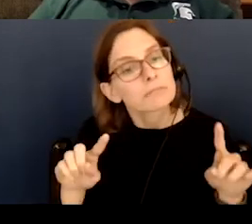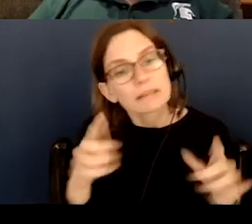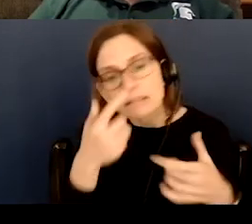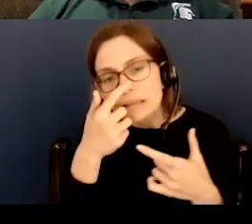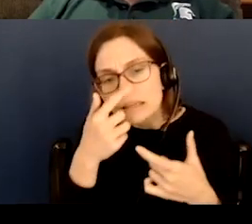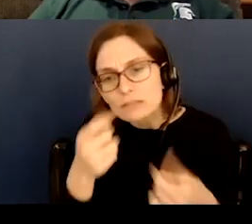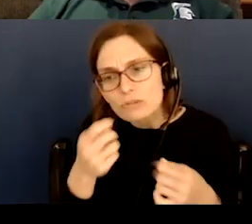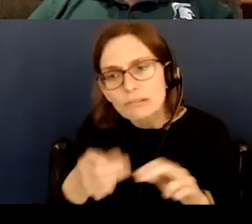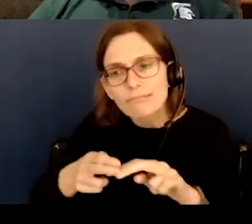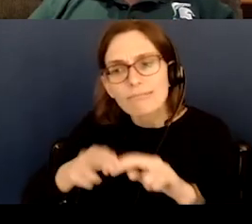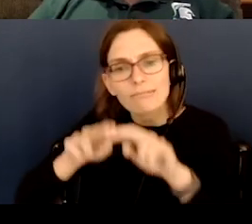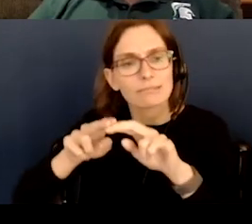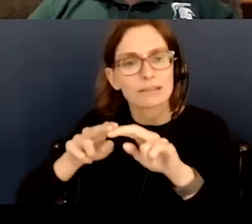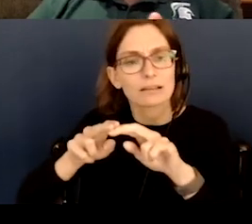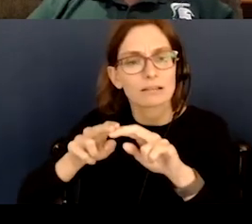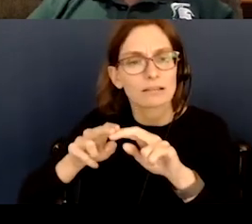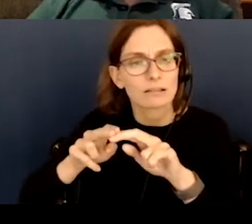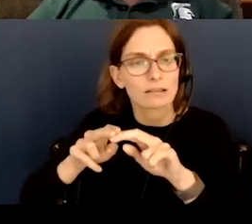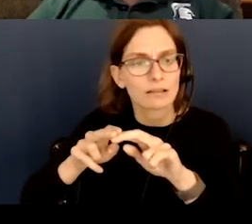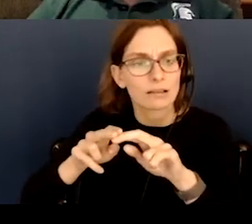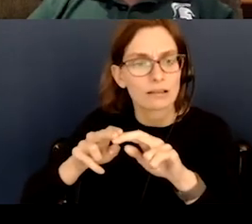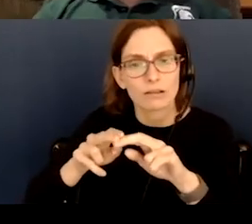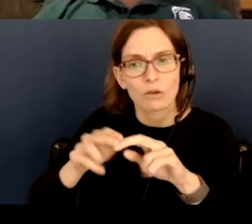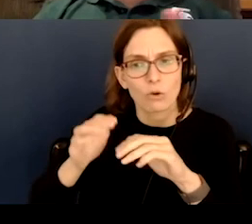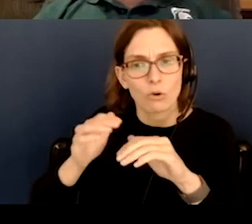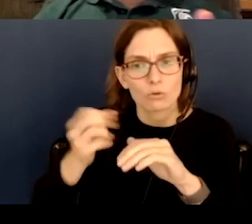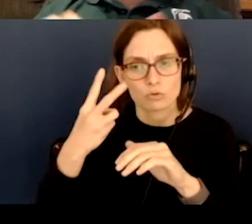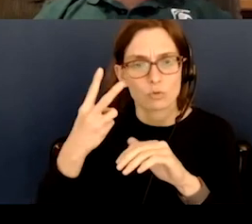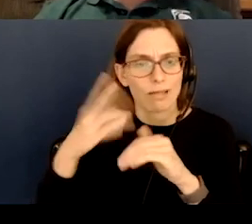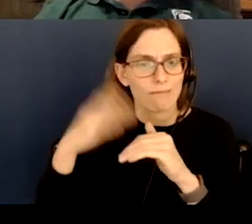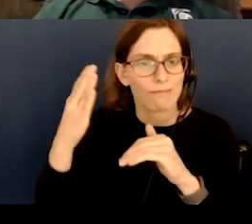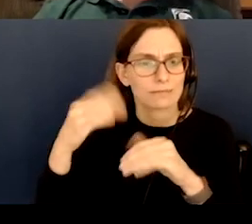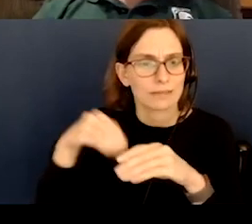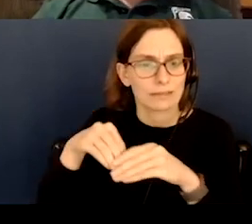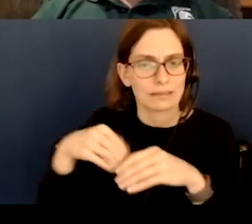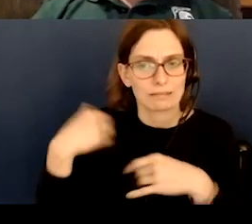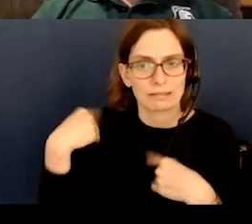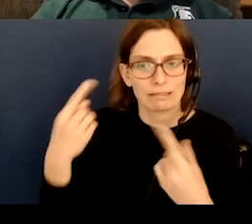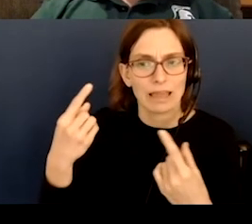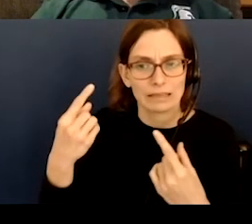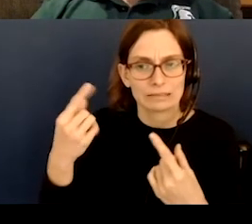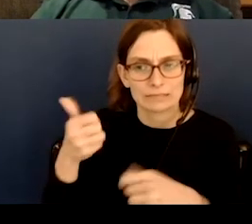There've been over a dozen since, um, in the last decade, three of those failed as well.